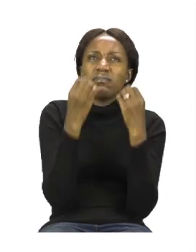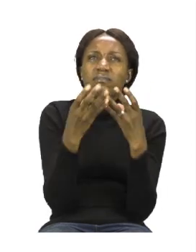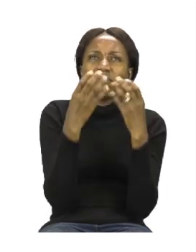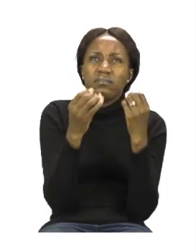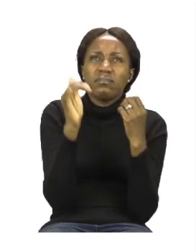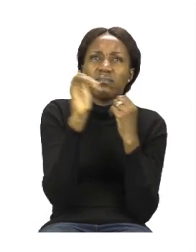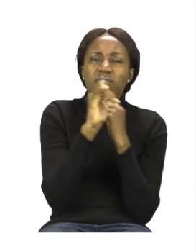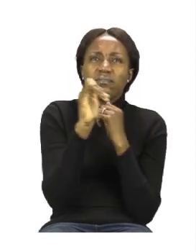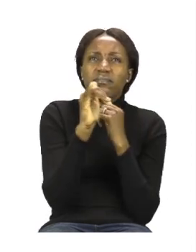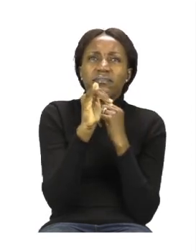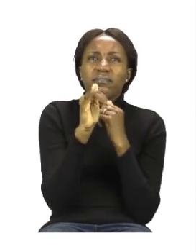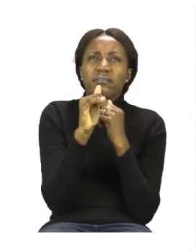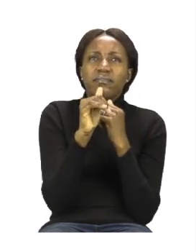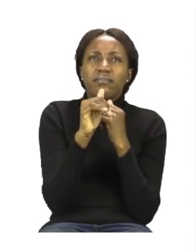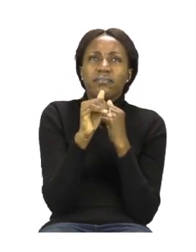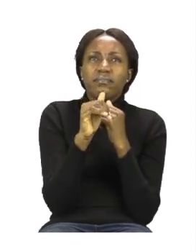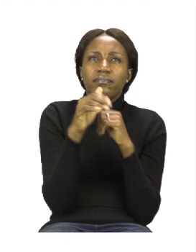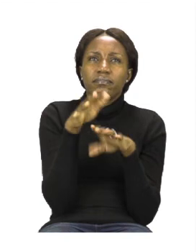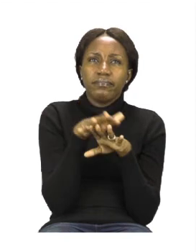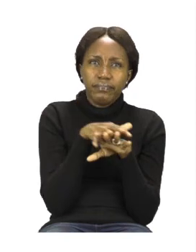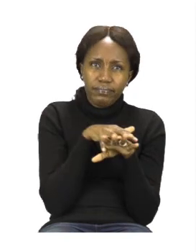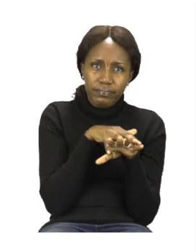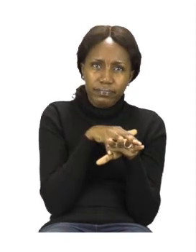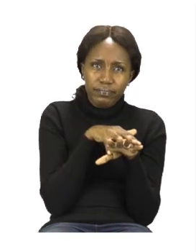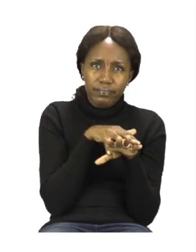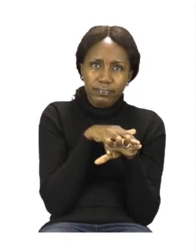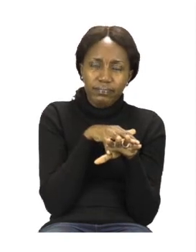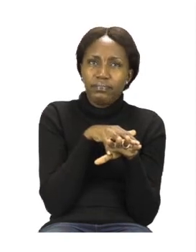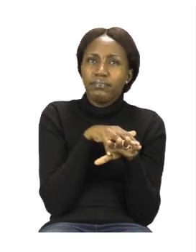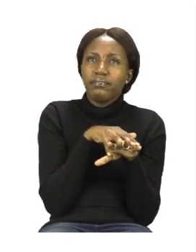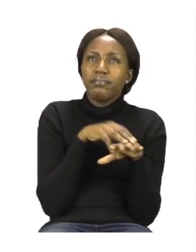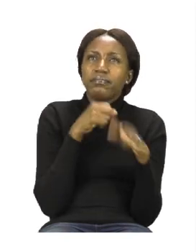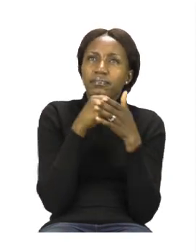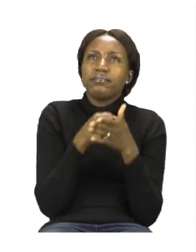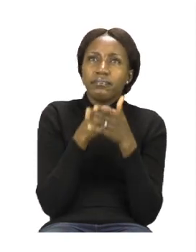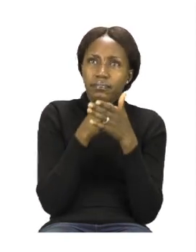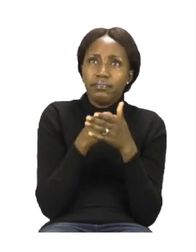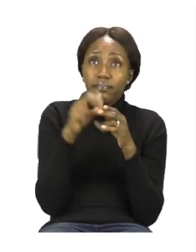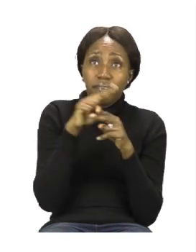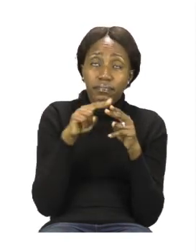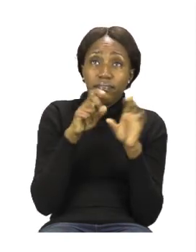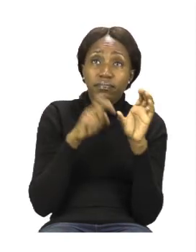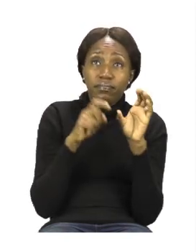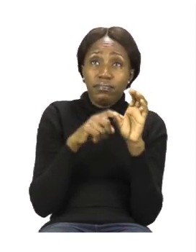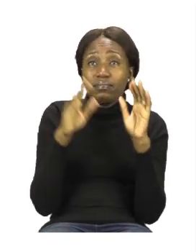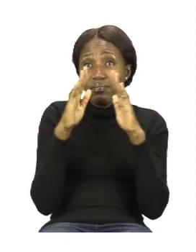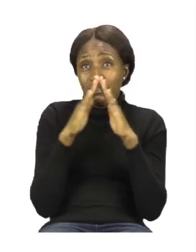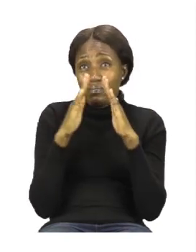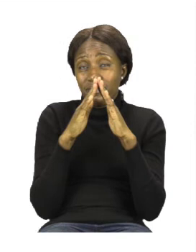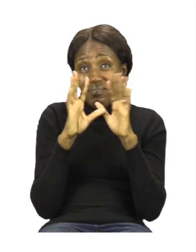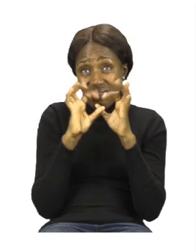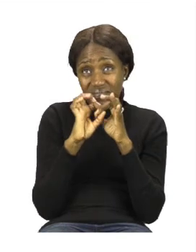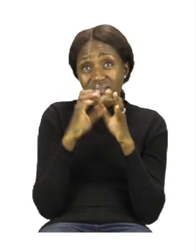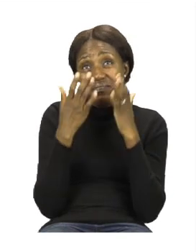Take your time for all the exercises. You can try and use coins, the ones that you have at home if you do have